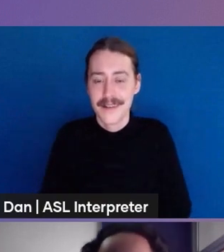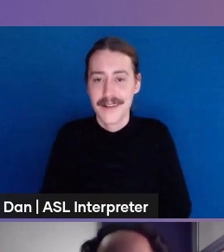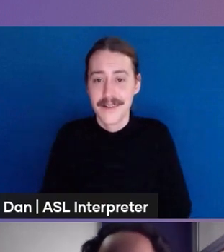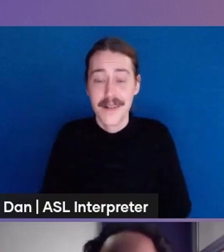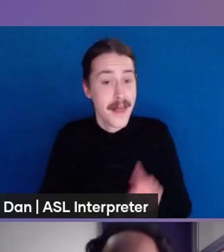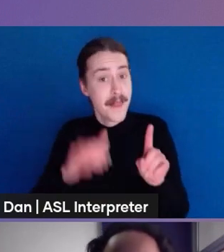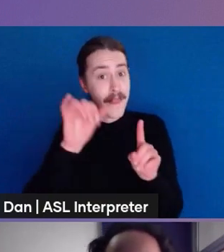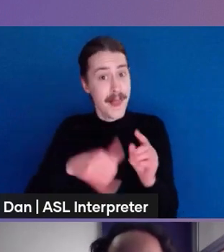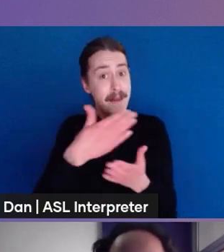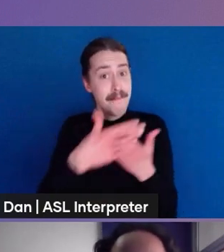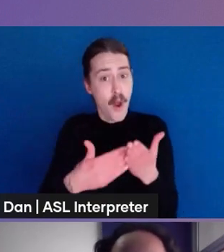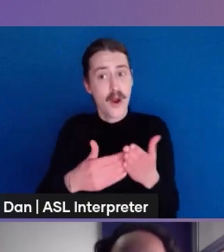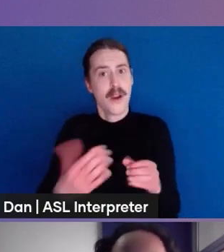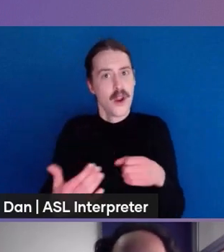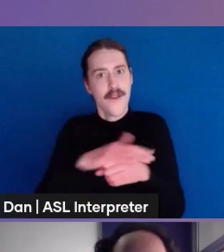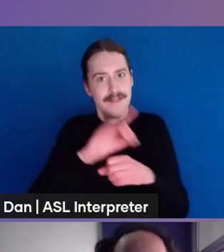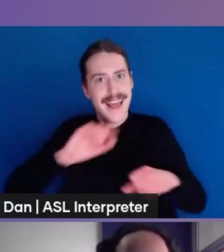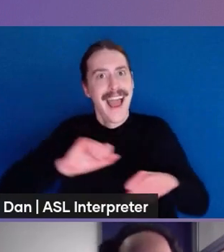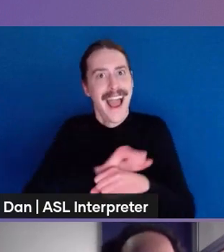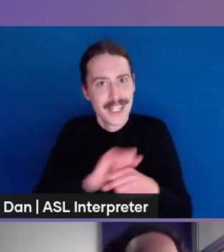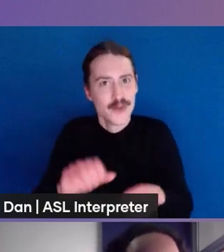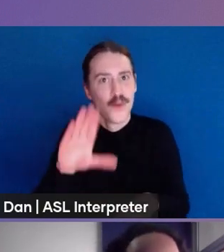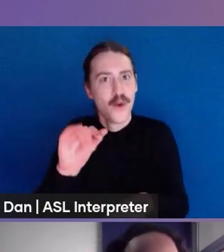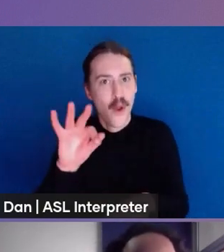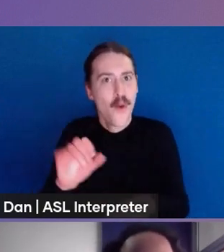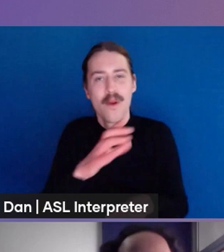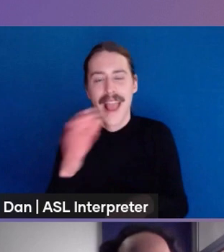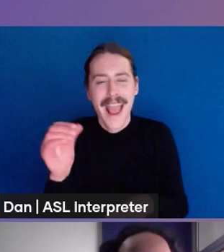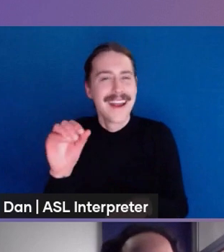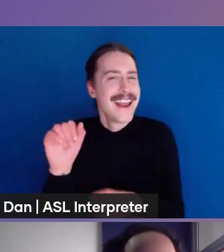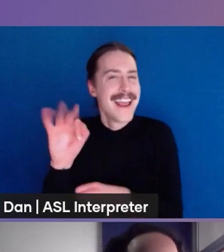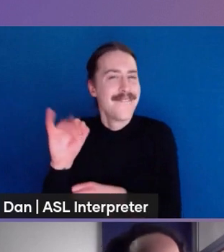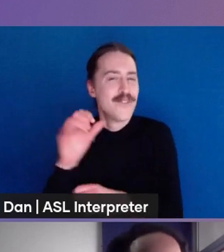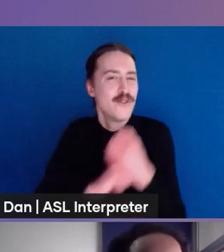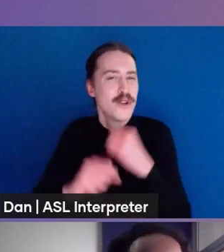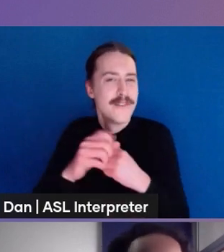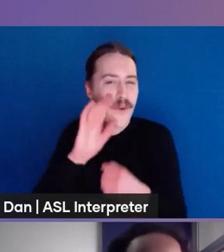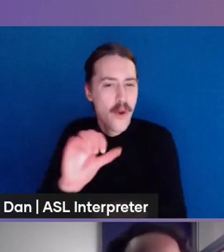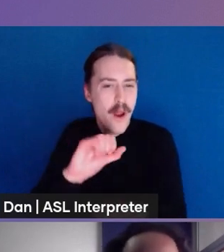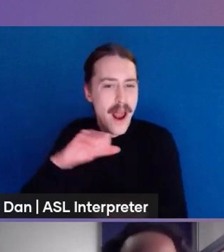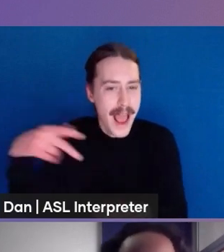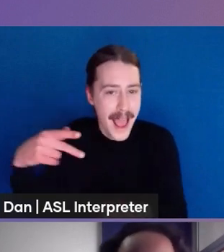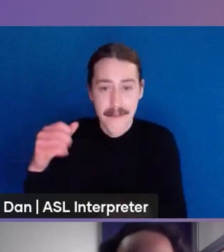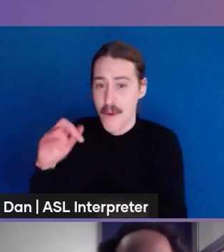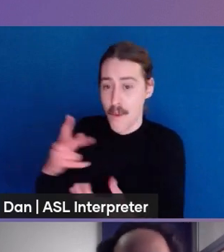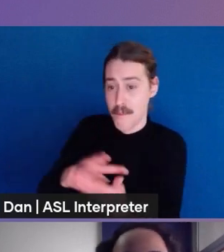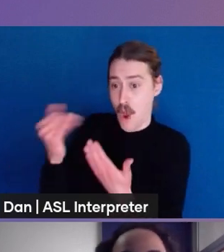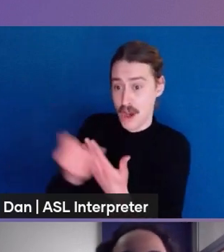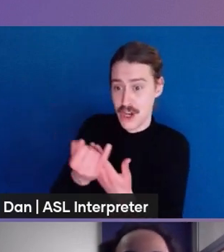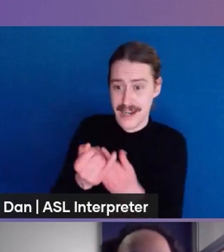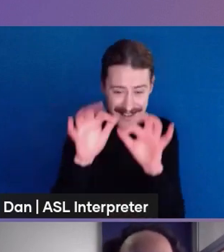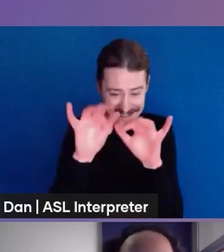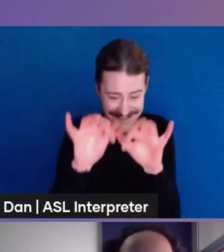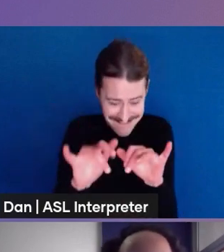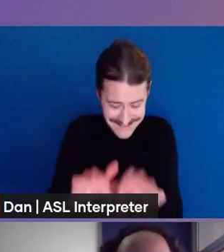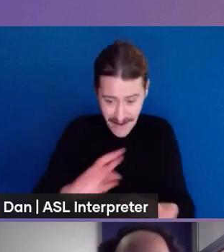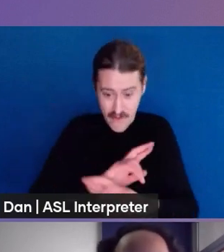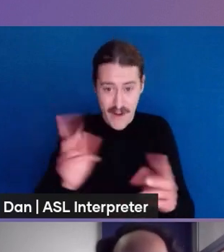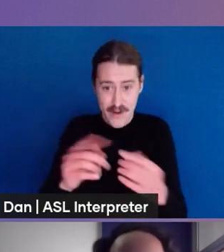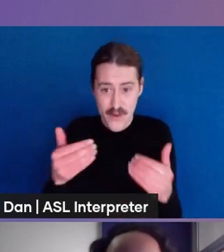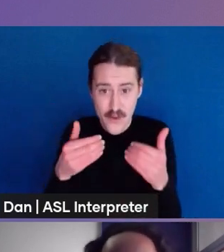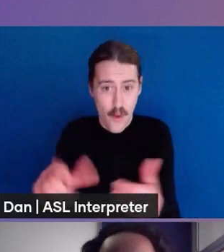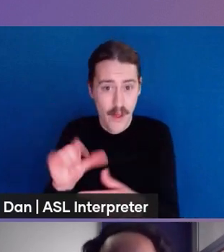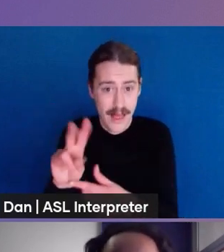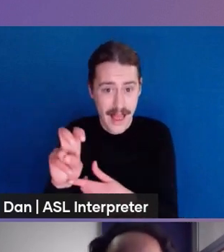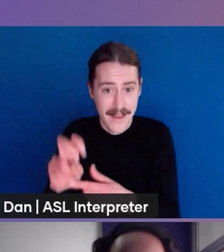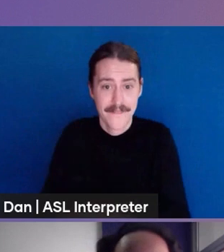your application and the infrastructure has coded that your application or product when you will need to go live and in order to make a basic